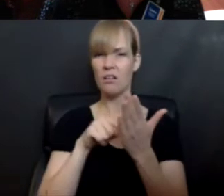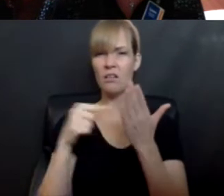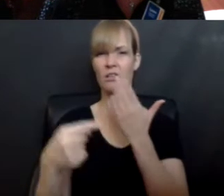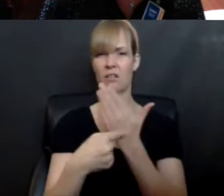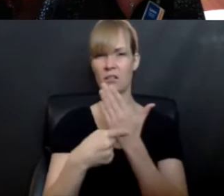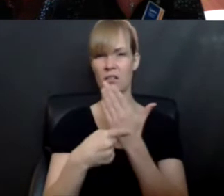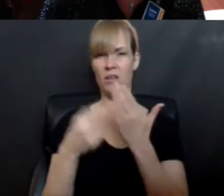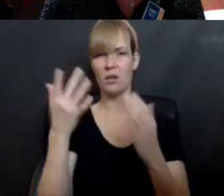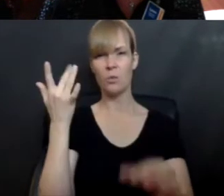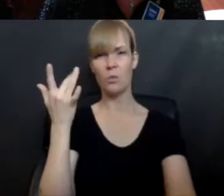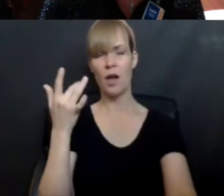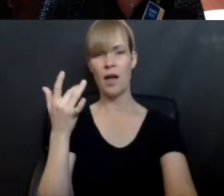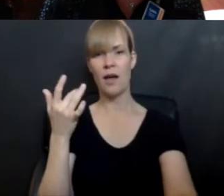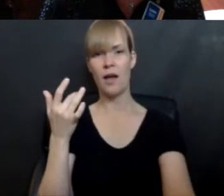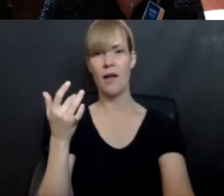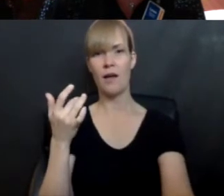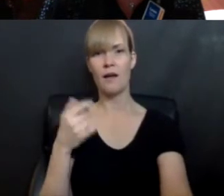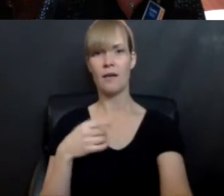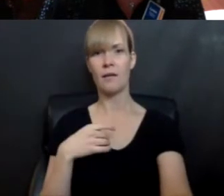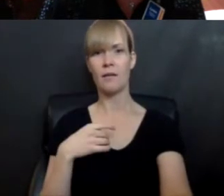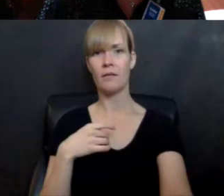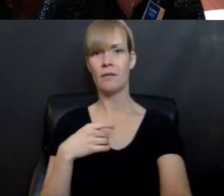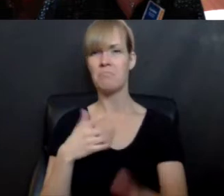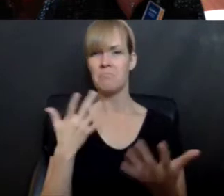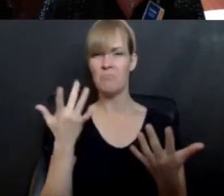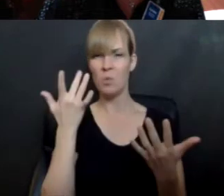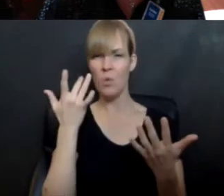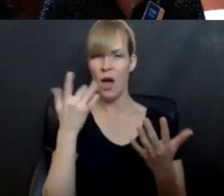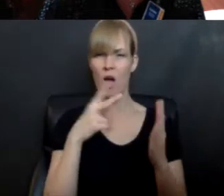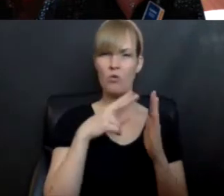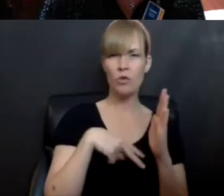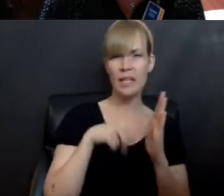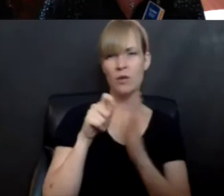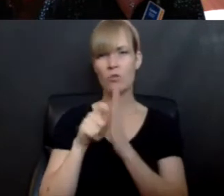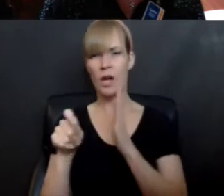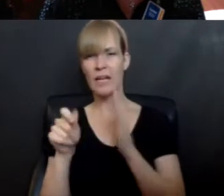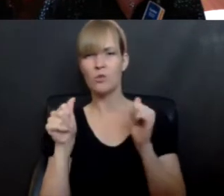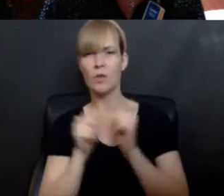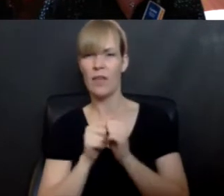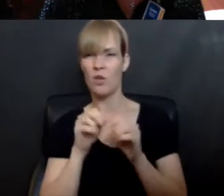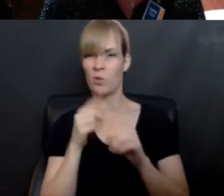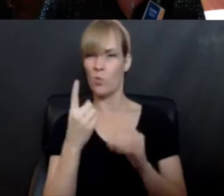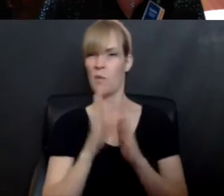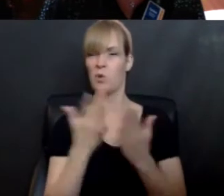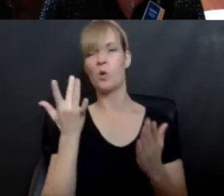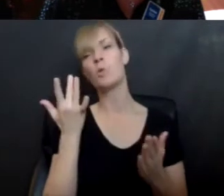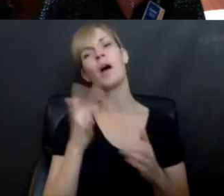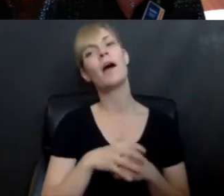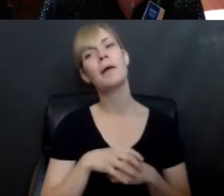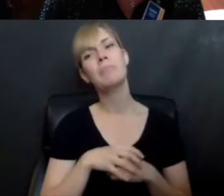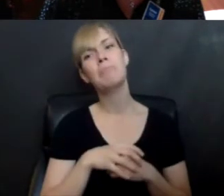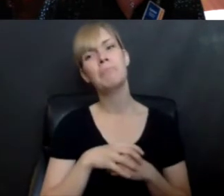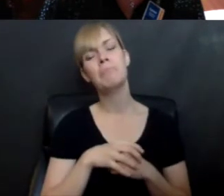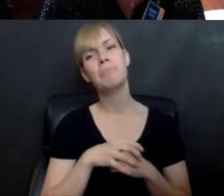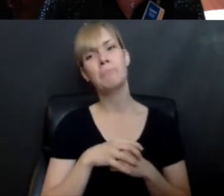and writing. Why would those two things go together? So think a little bit about that. And also think about what it means